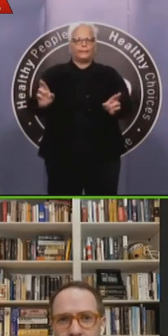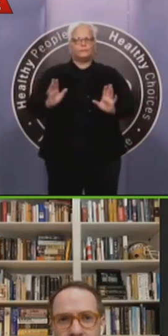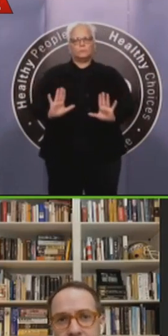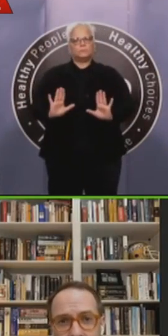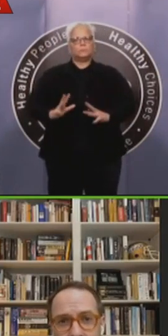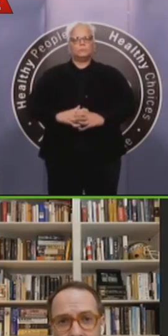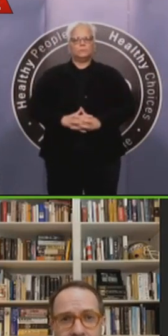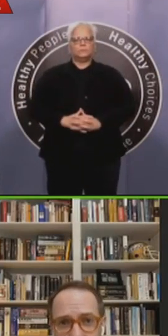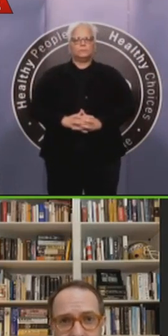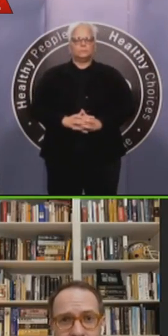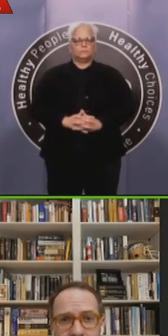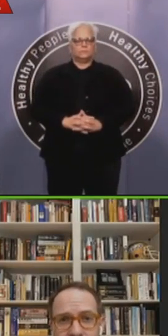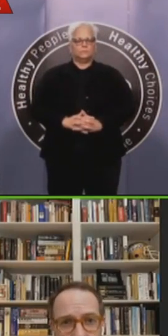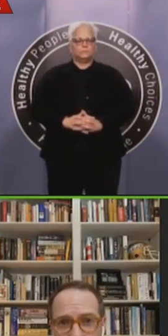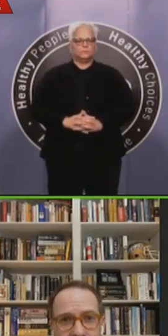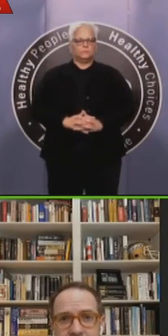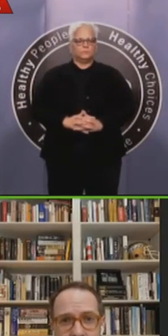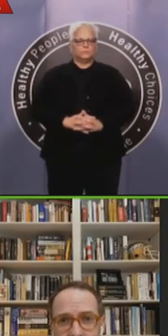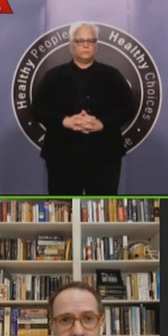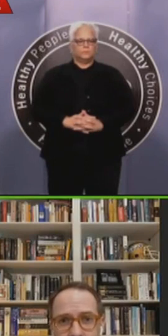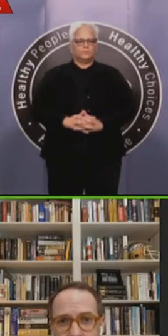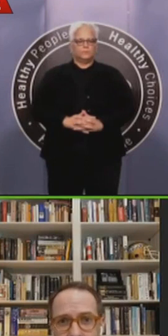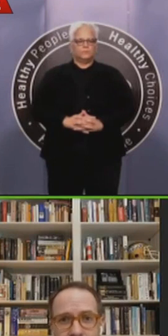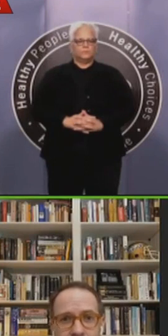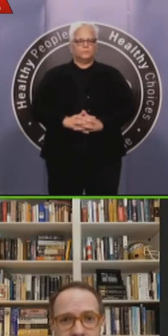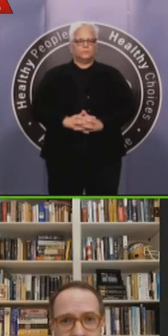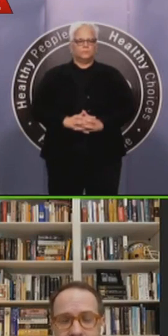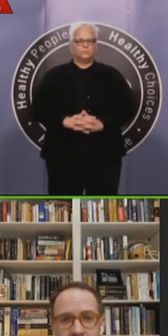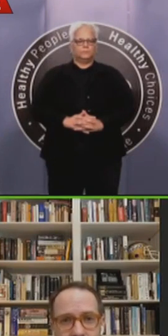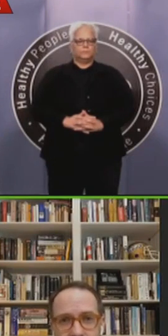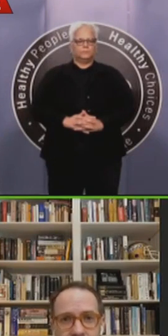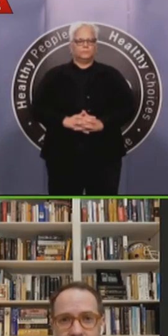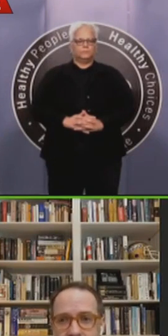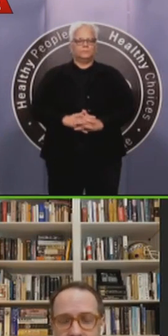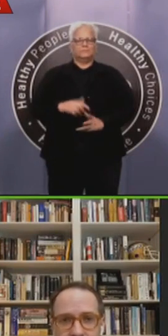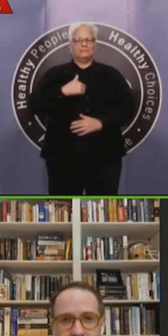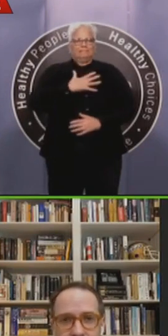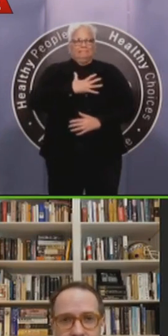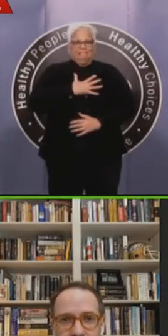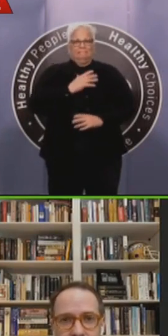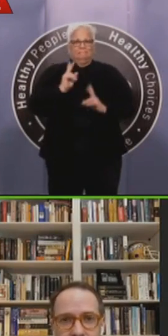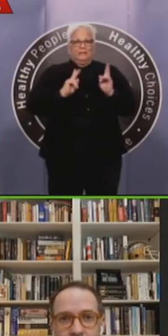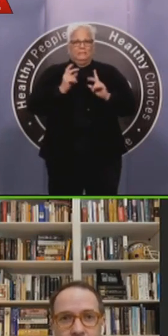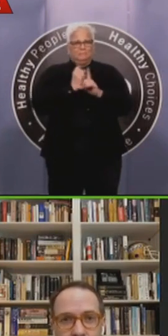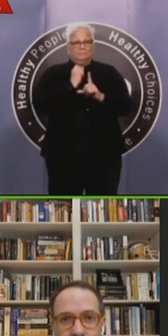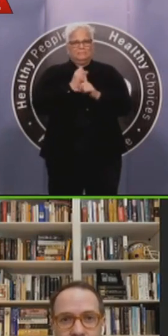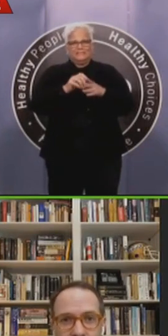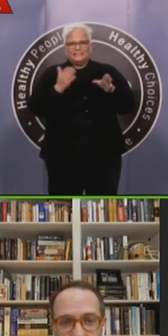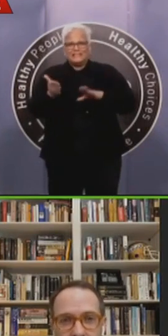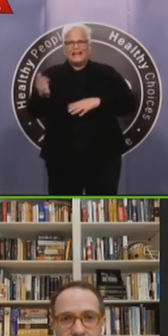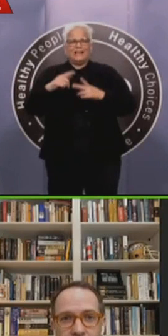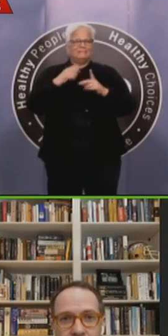so we owe a, I think, great debt to the sacrifices made by people in cities in the coastal United States because we were able to